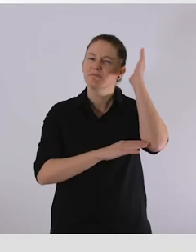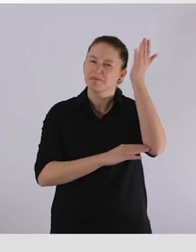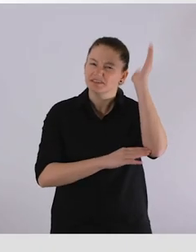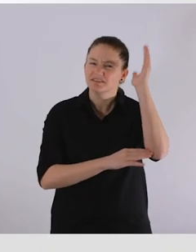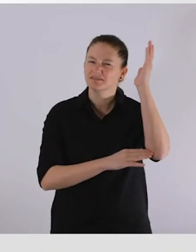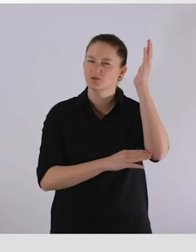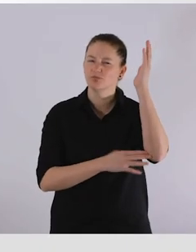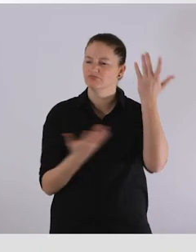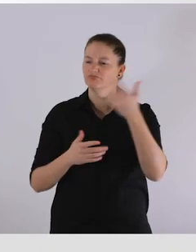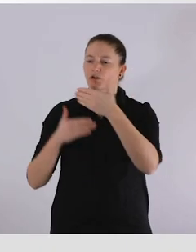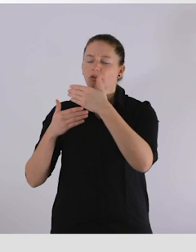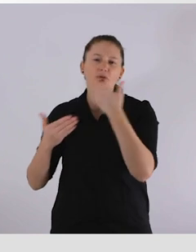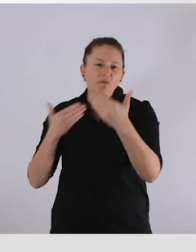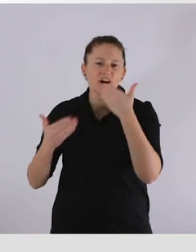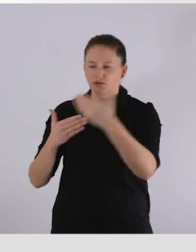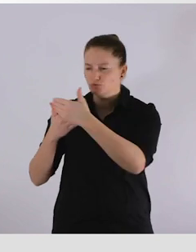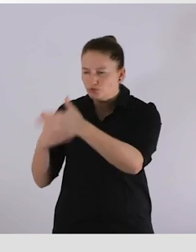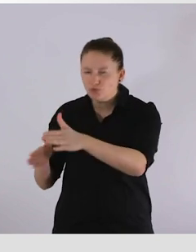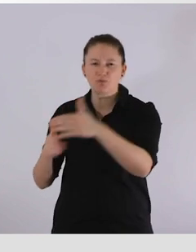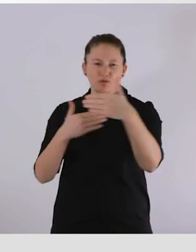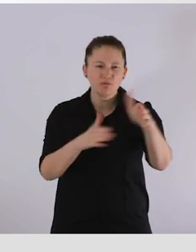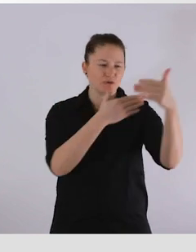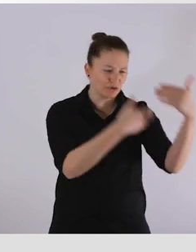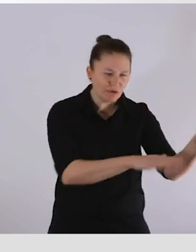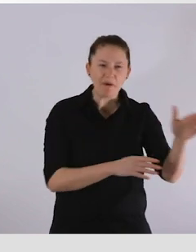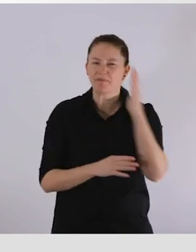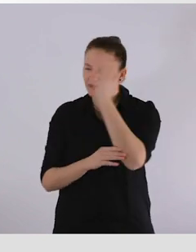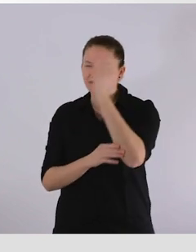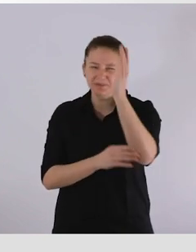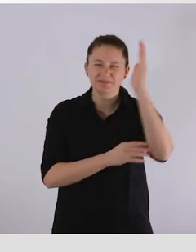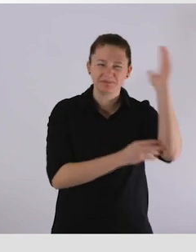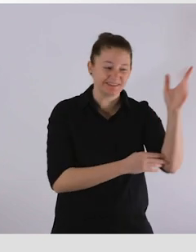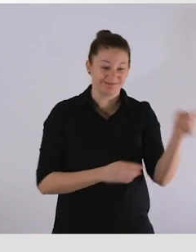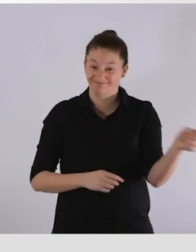All sessions in all three conference rooms are captioned in English.